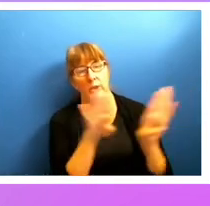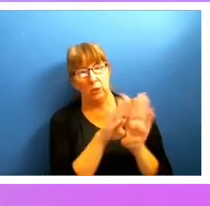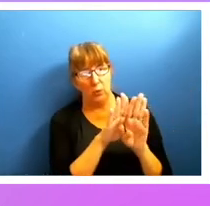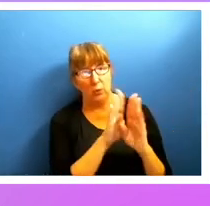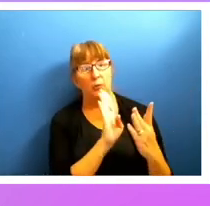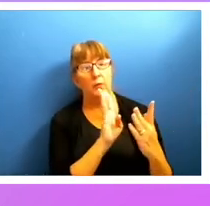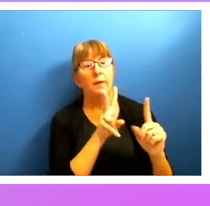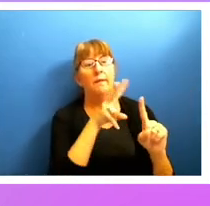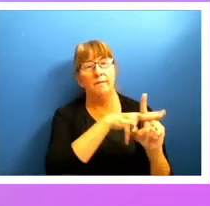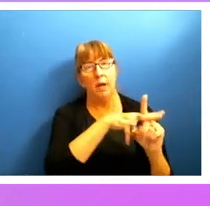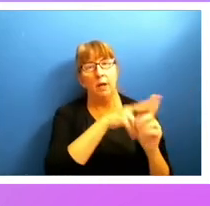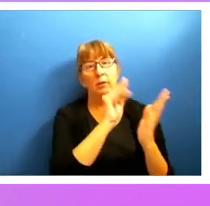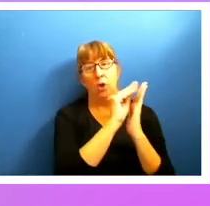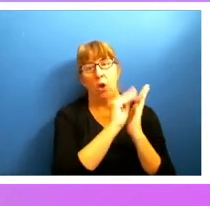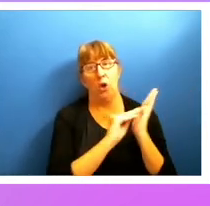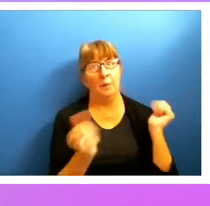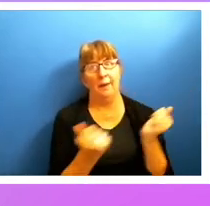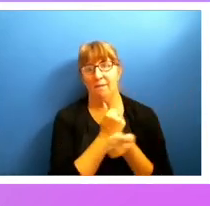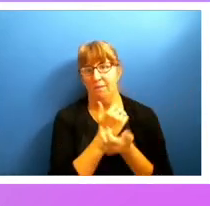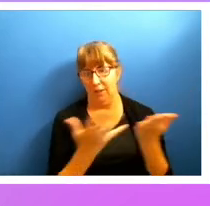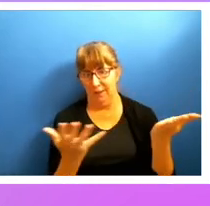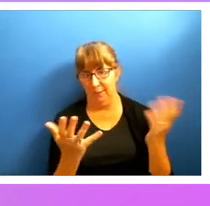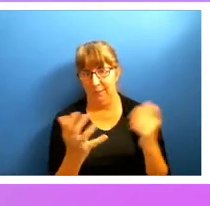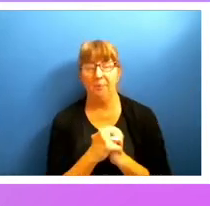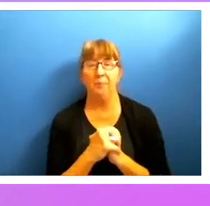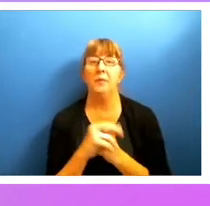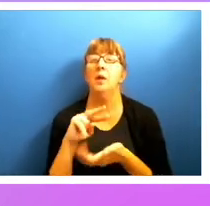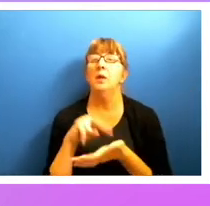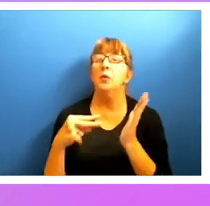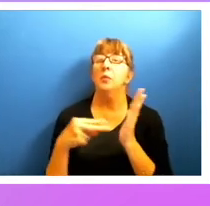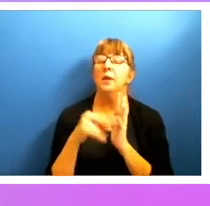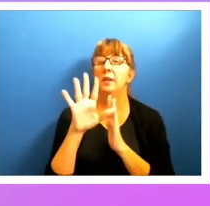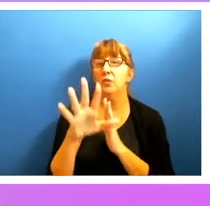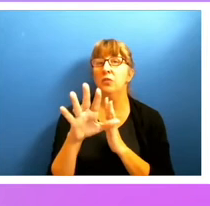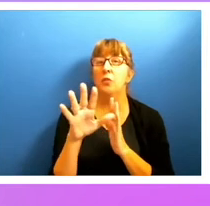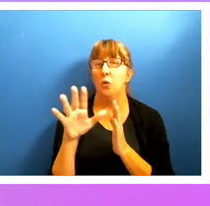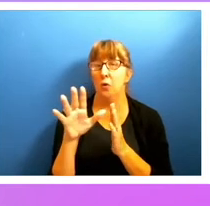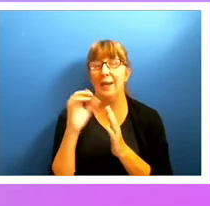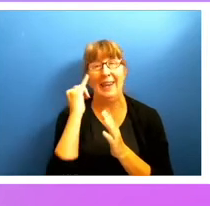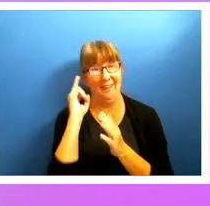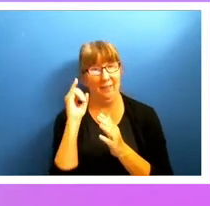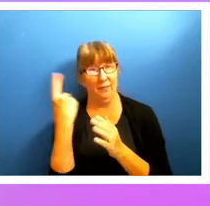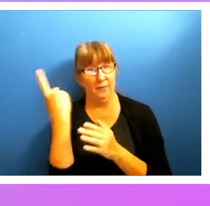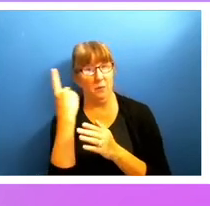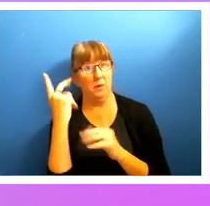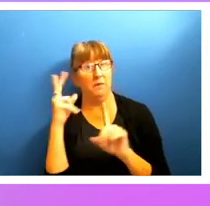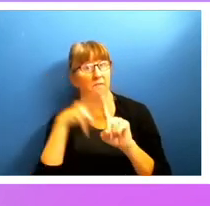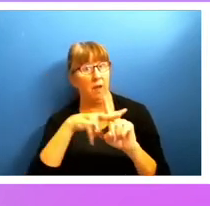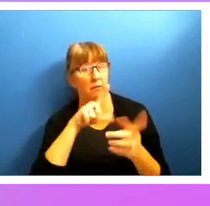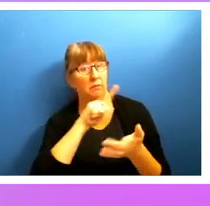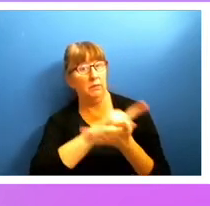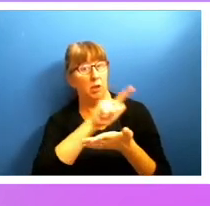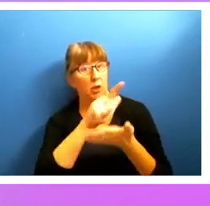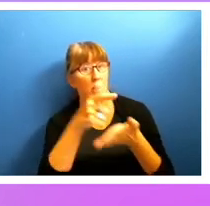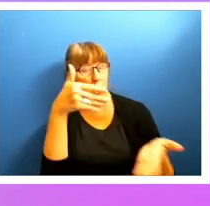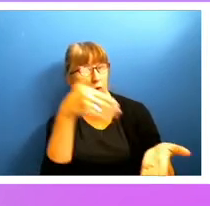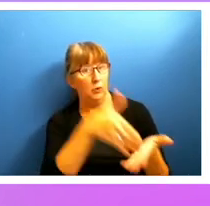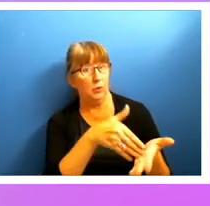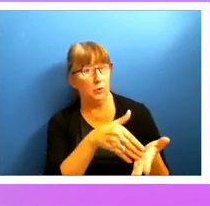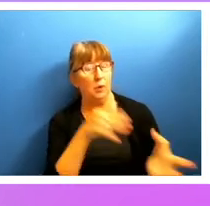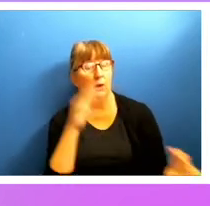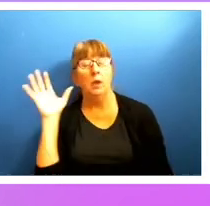document everything. So this means your litigation grand total. Again, just the activities that the people are undertaking